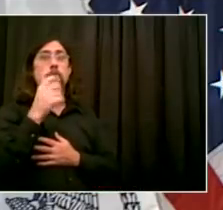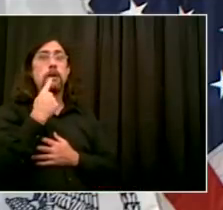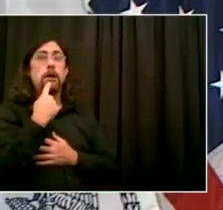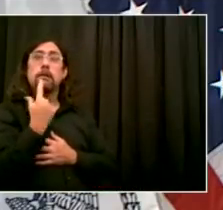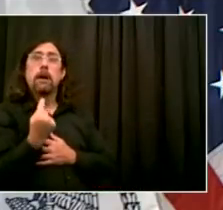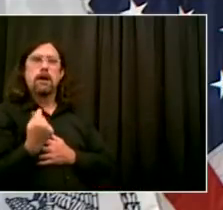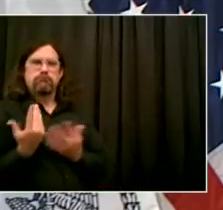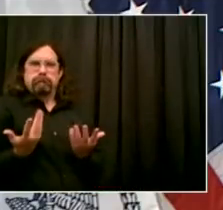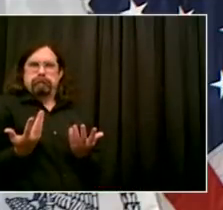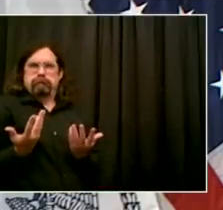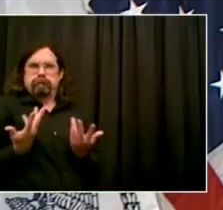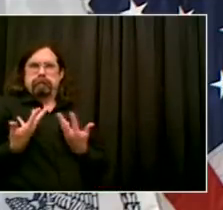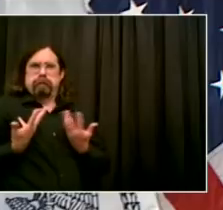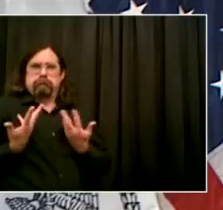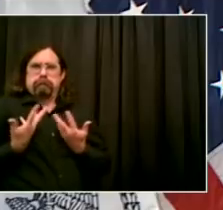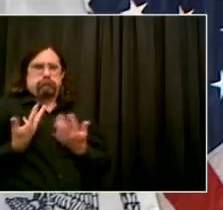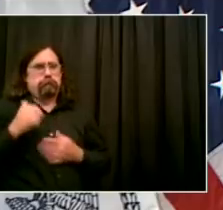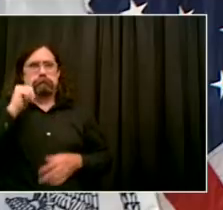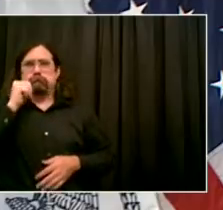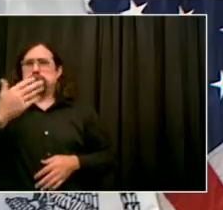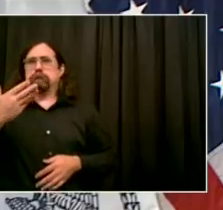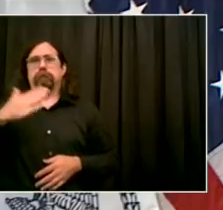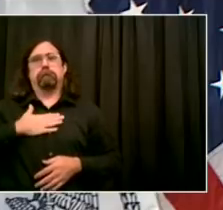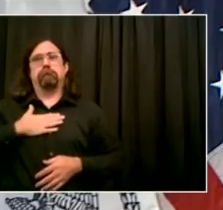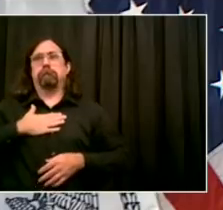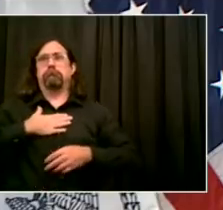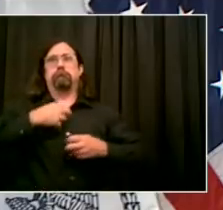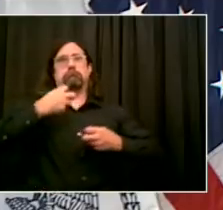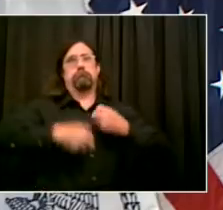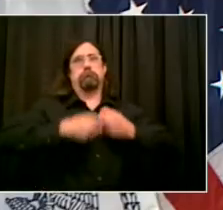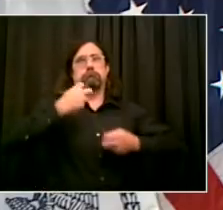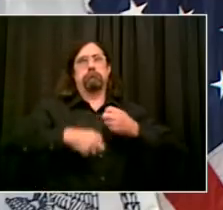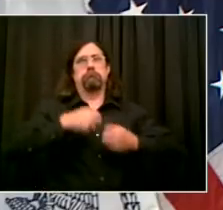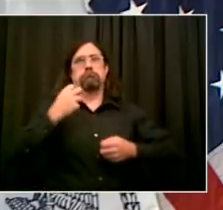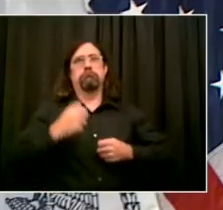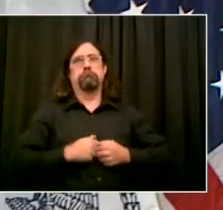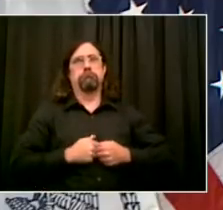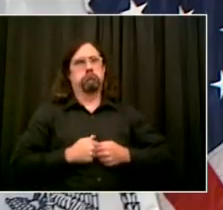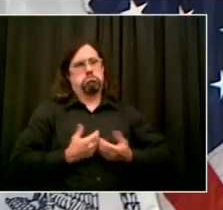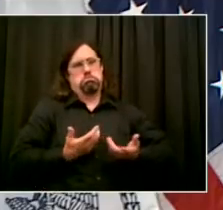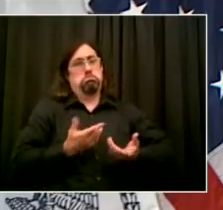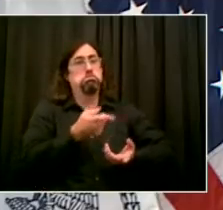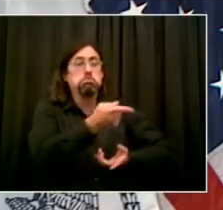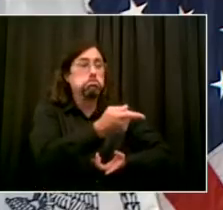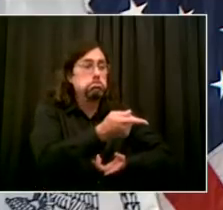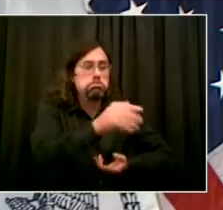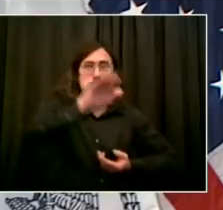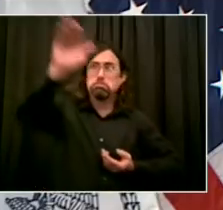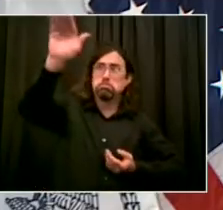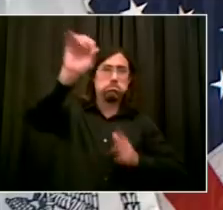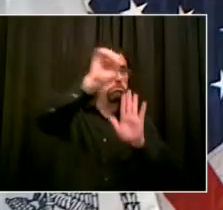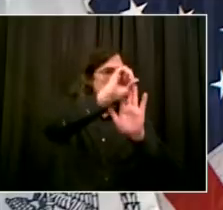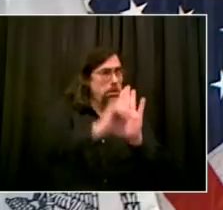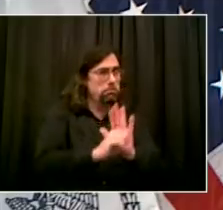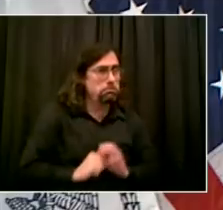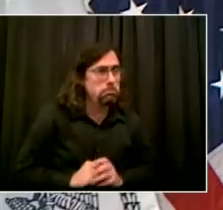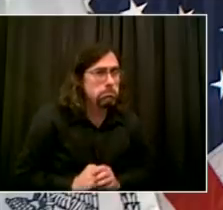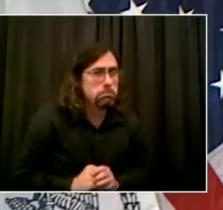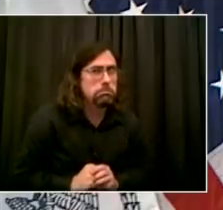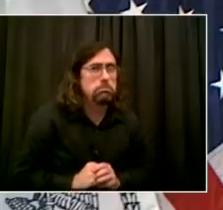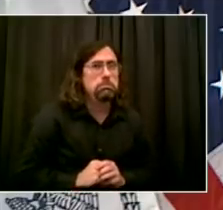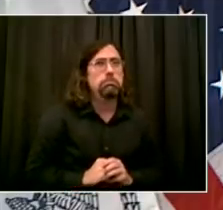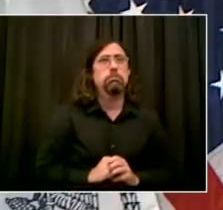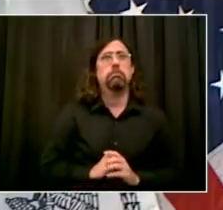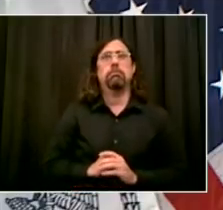last days. My first deputy mayor, Dean Fulahan, has been. I know our chancellor has been. Any concern he